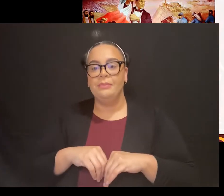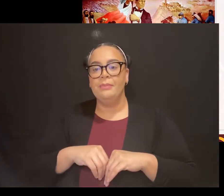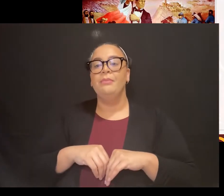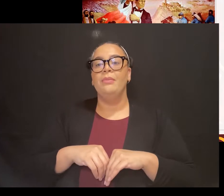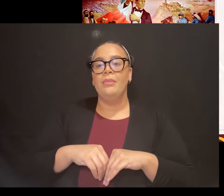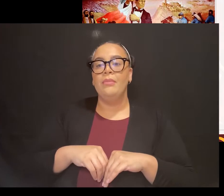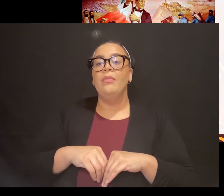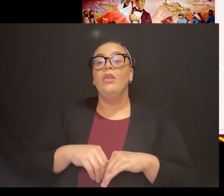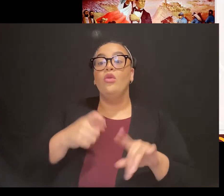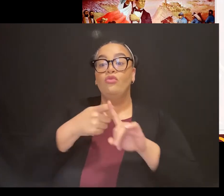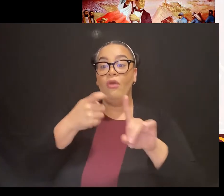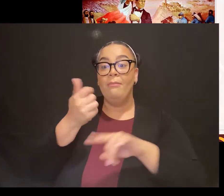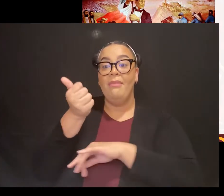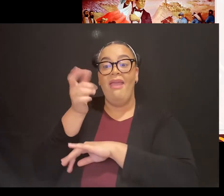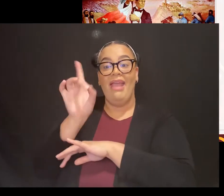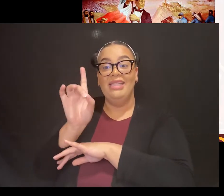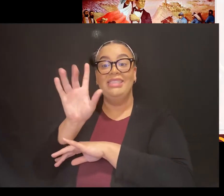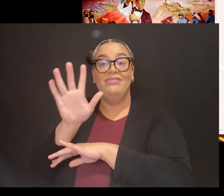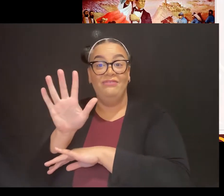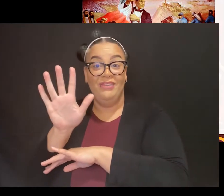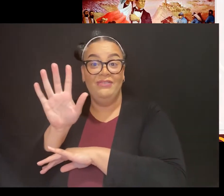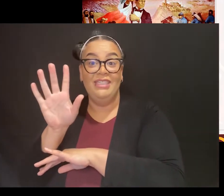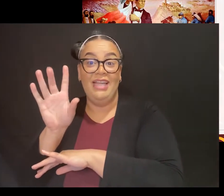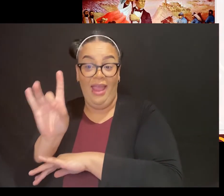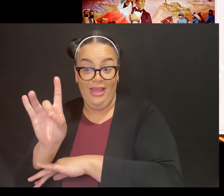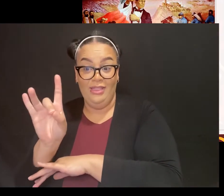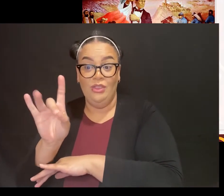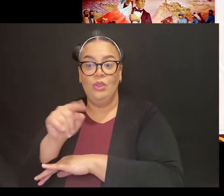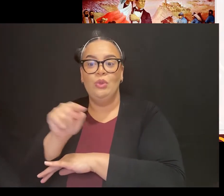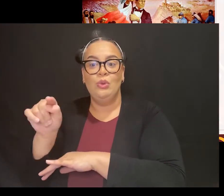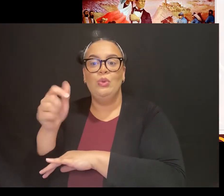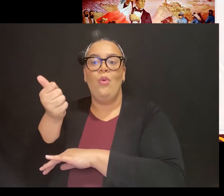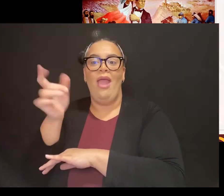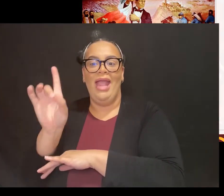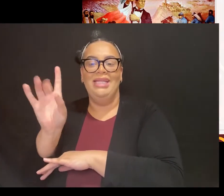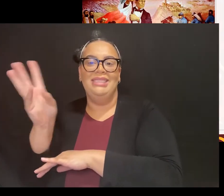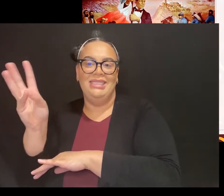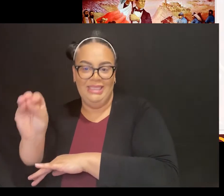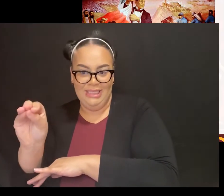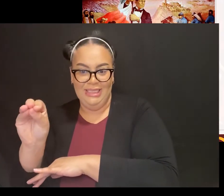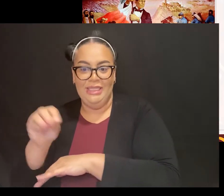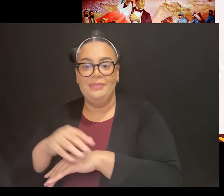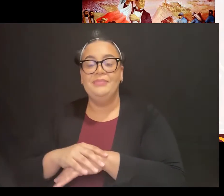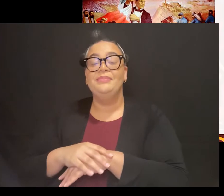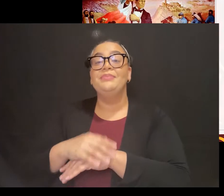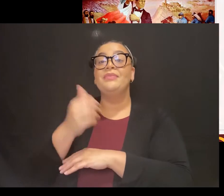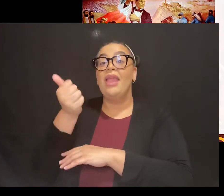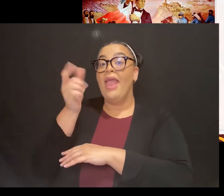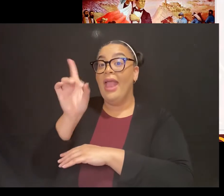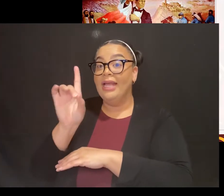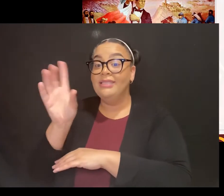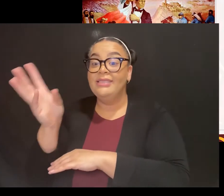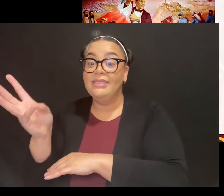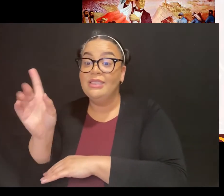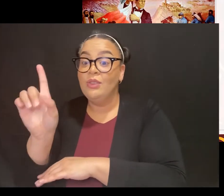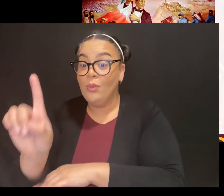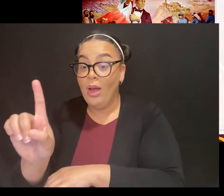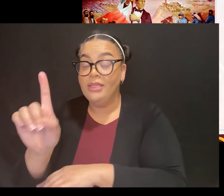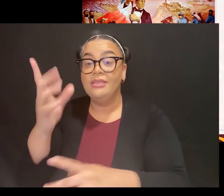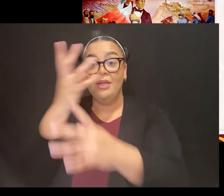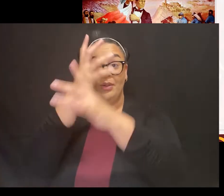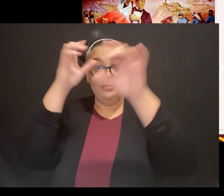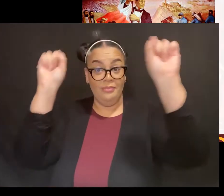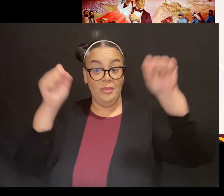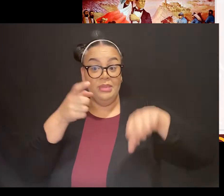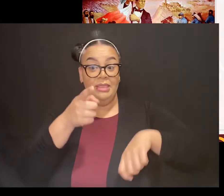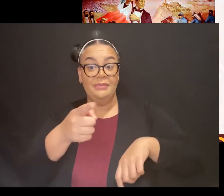That's when it happened. And in 1861, Presidente Juarez made a serious announcement. So he was